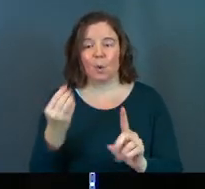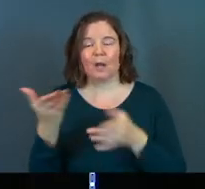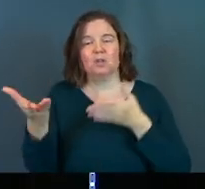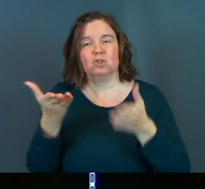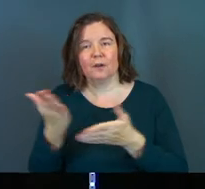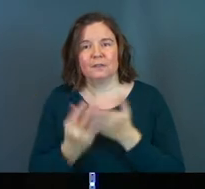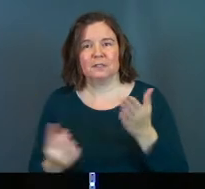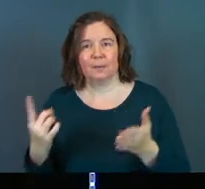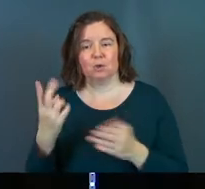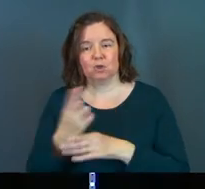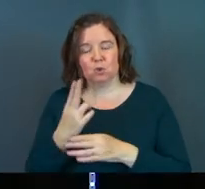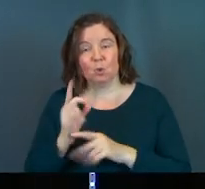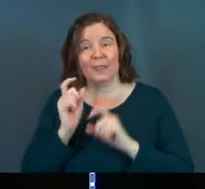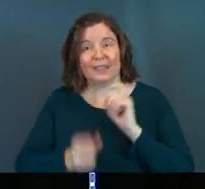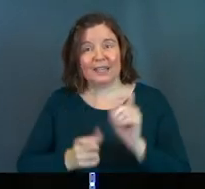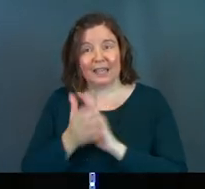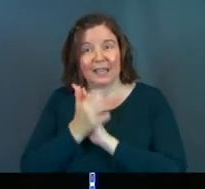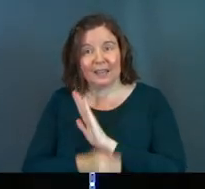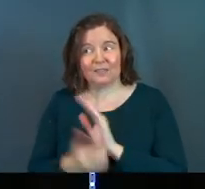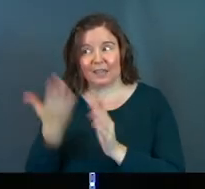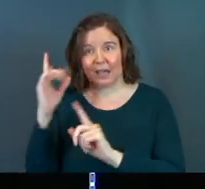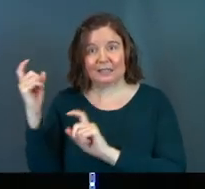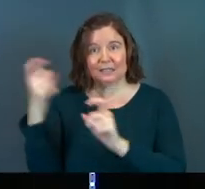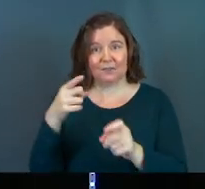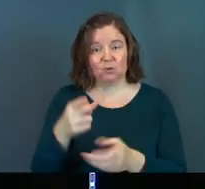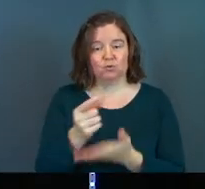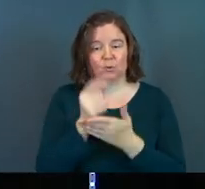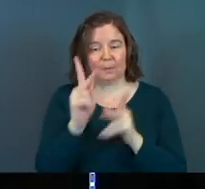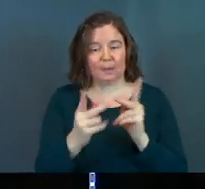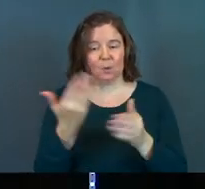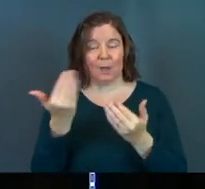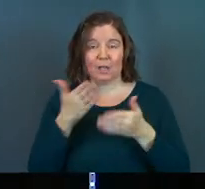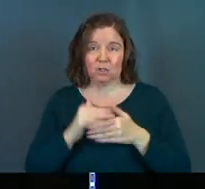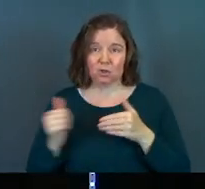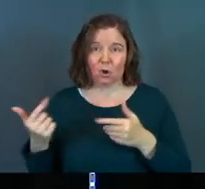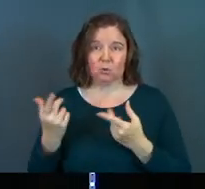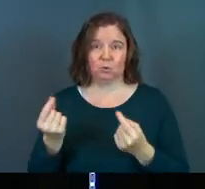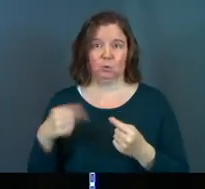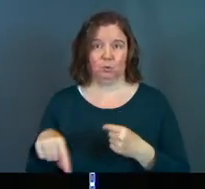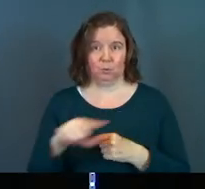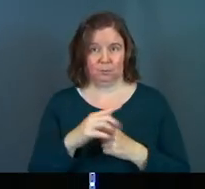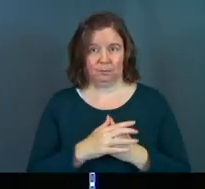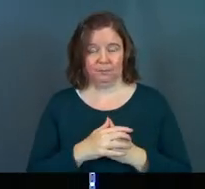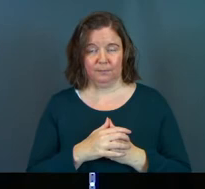out and serve somebody. Use the gifts that God has given you to treat people the way he has called you to.